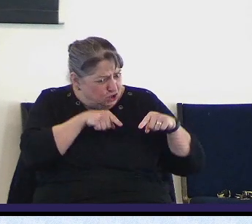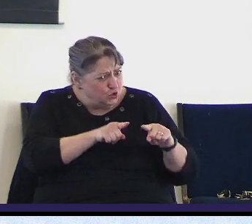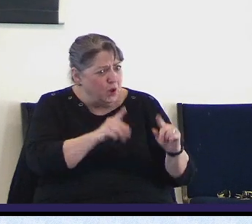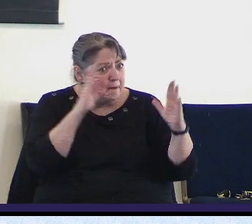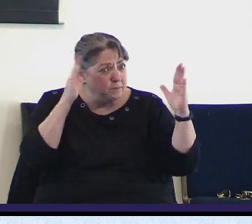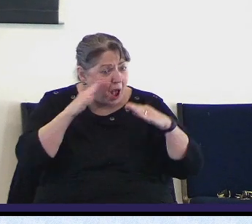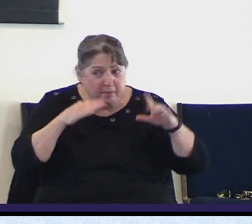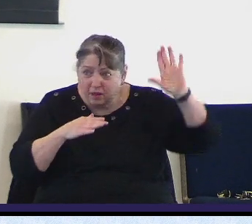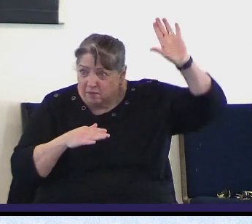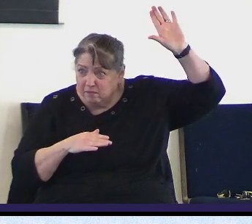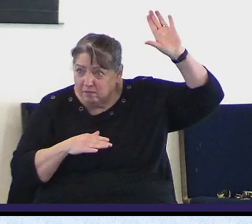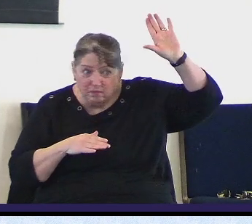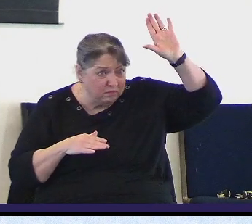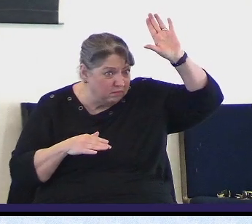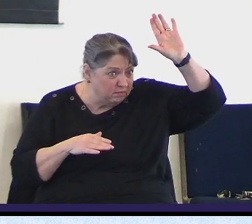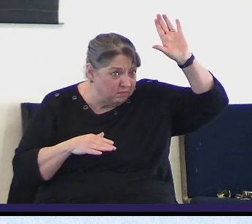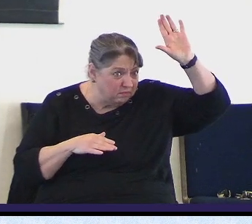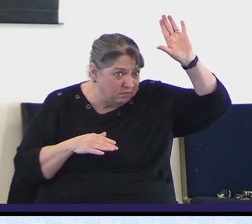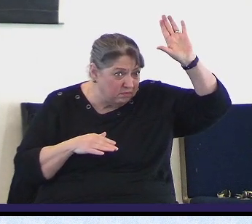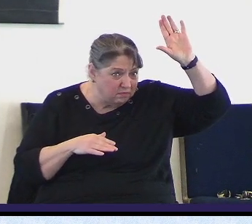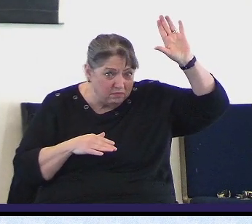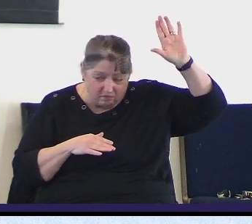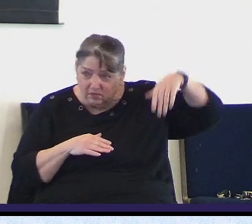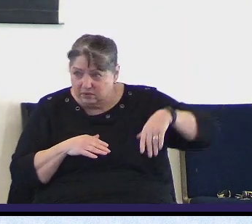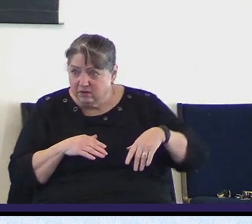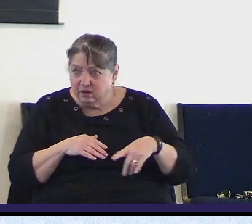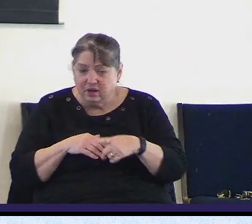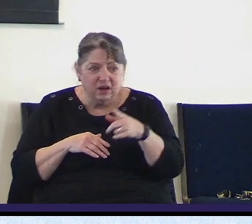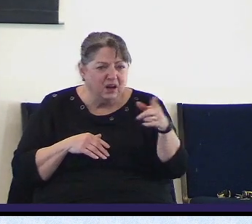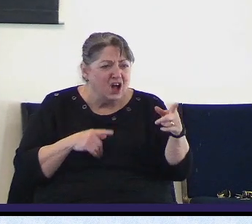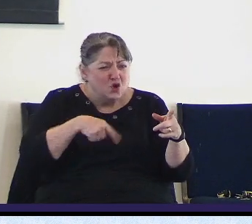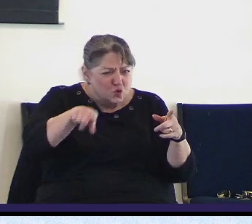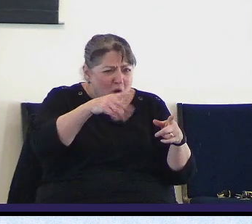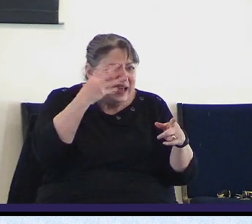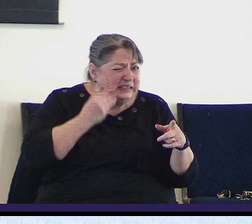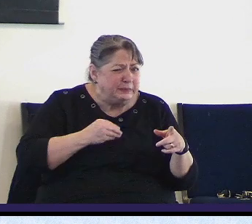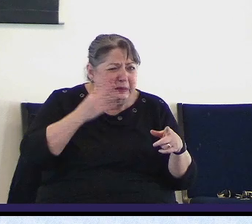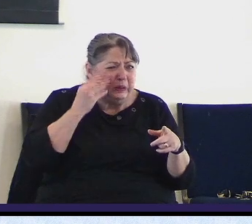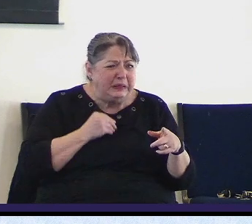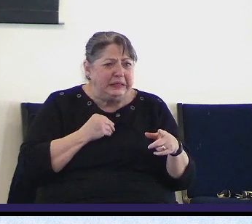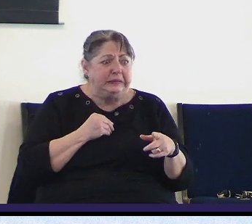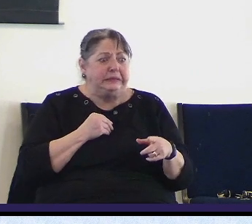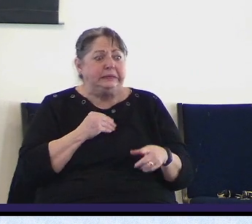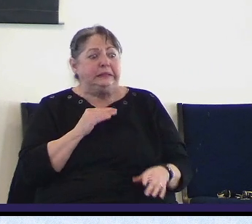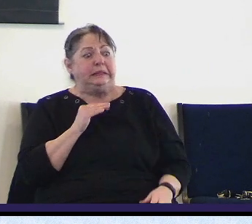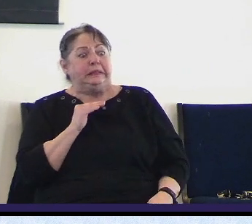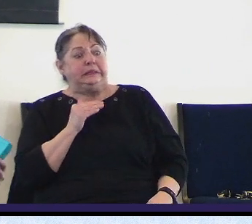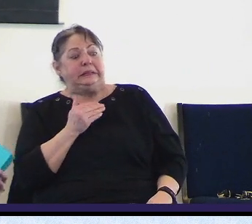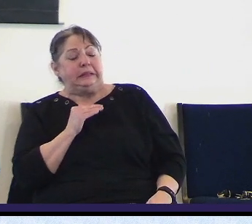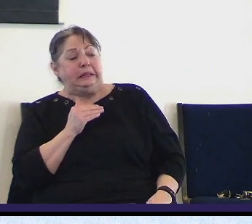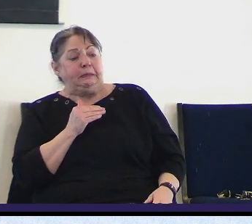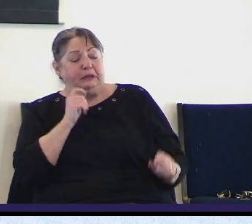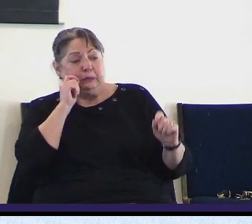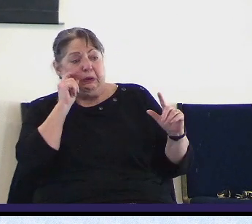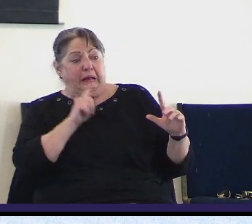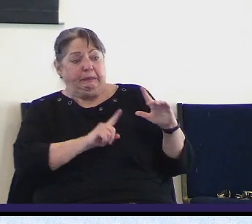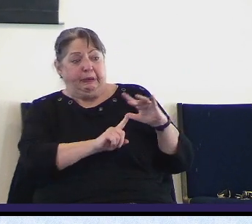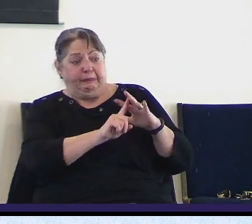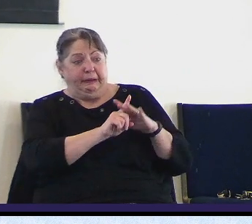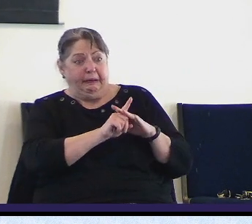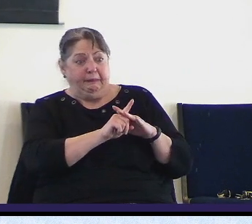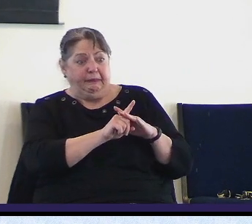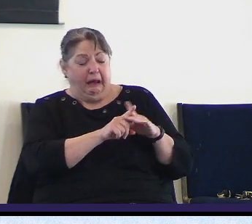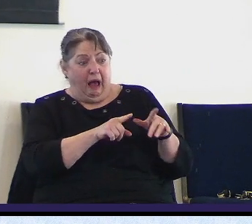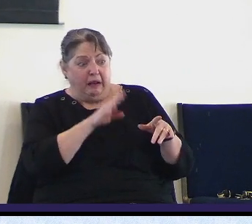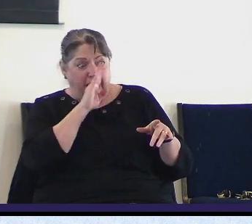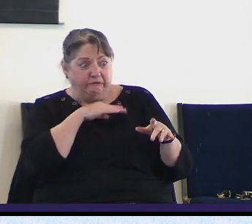how it was going to happen right has he made something happen that you never expect it would happen has